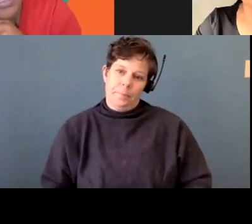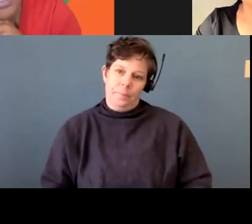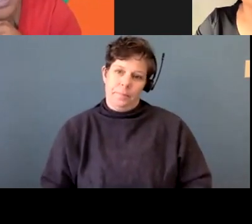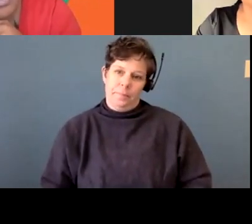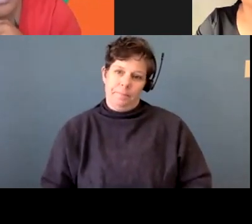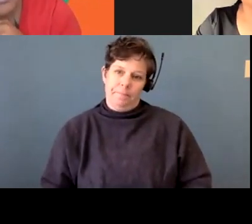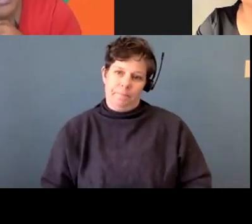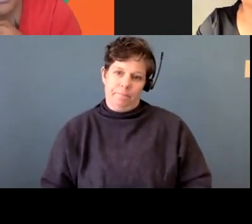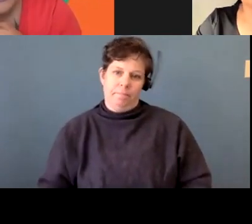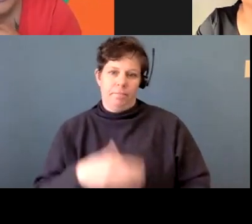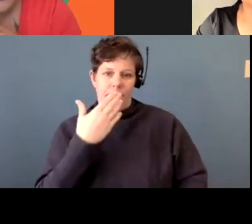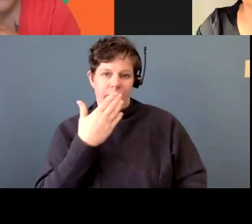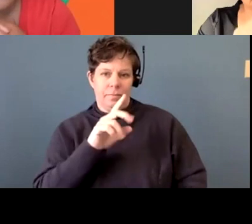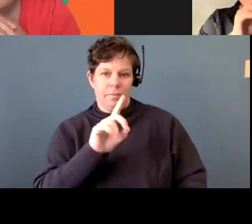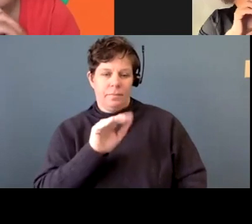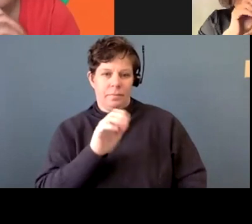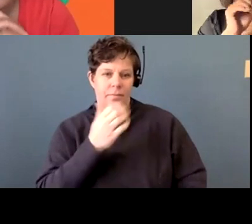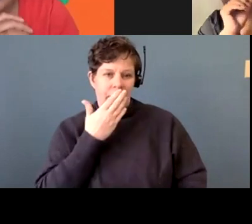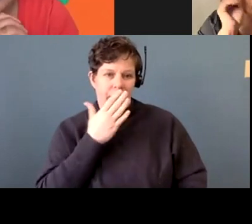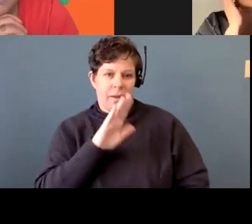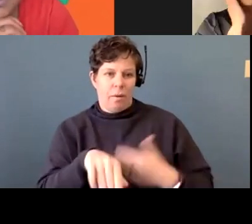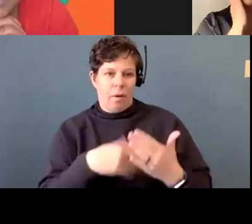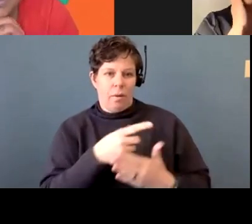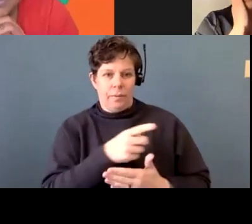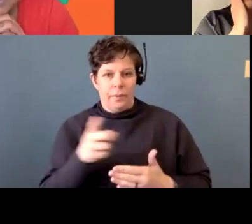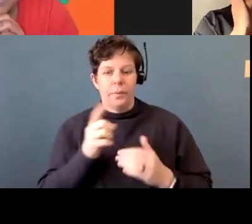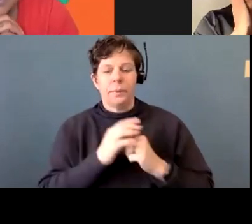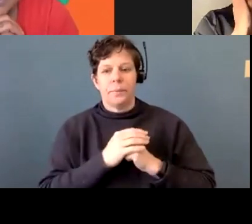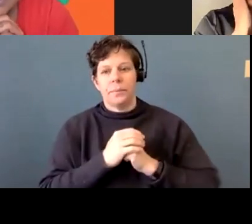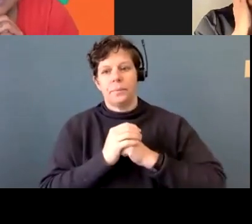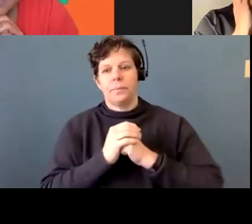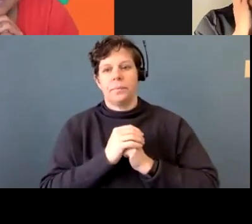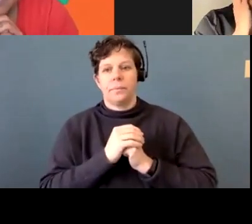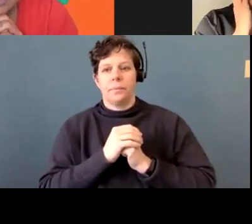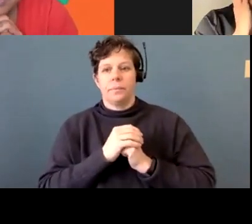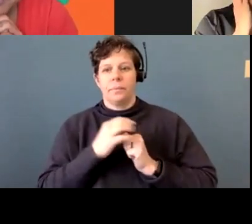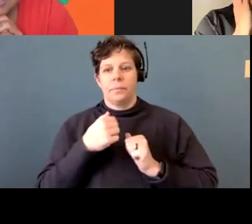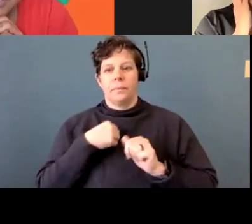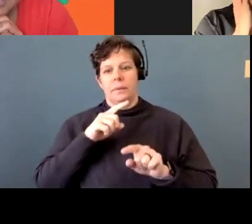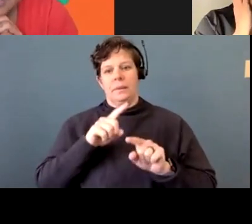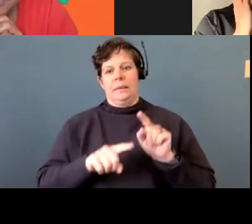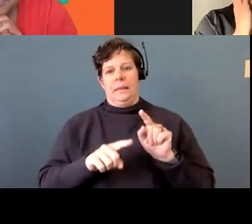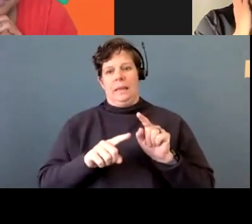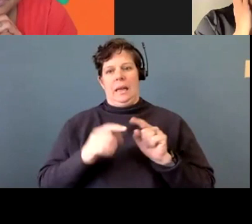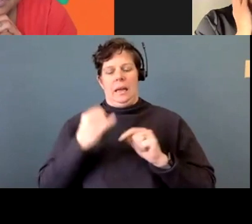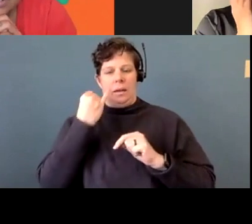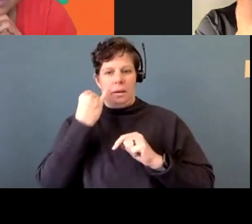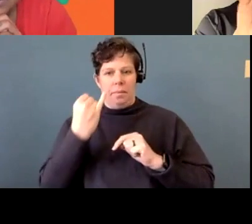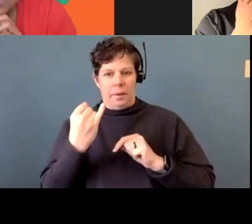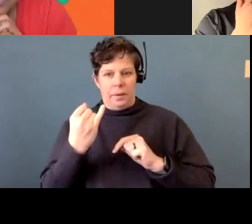Thank you, Debbie. Thank all of you. Um, I, I can't, uh, begin to imagine the kind of,